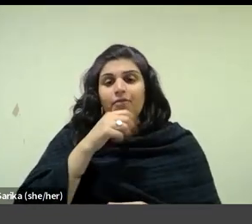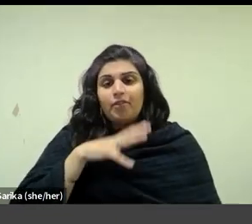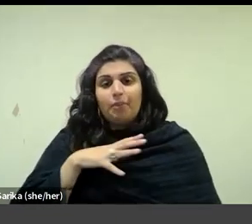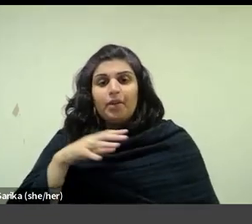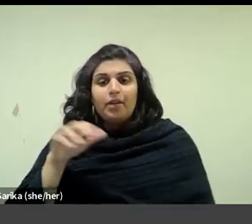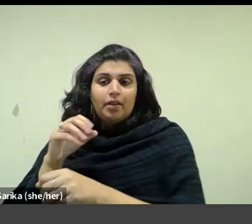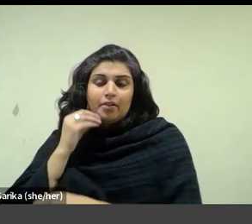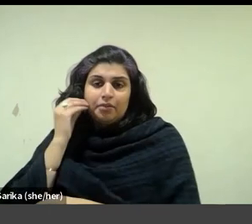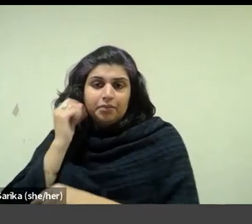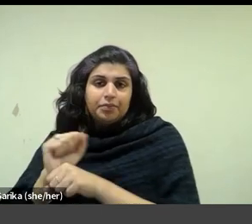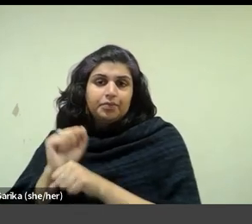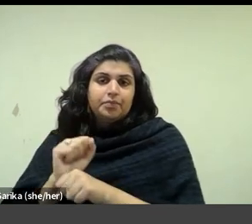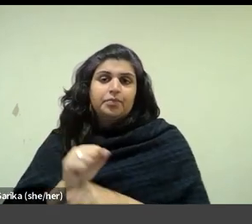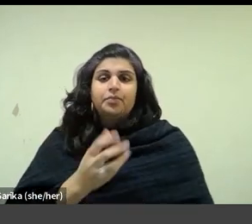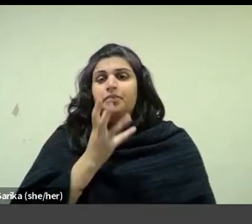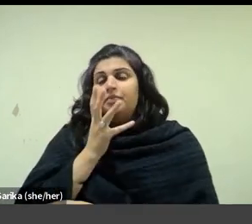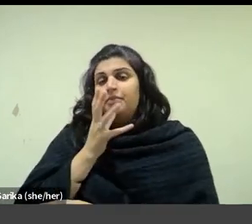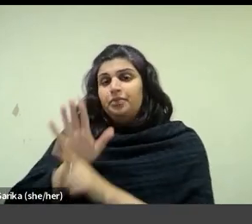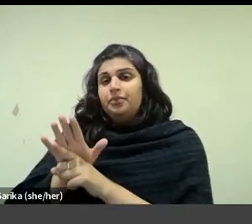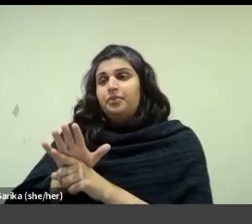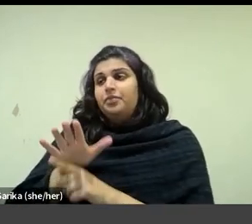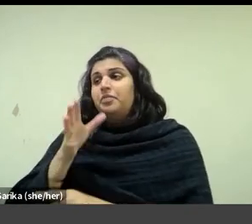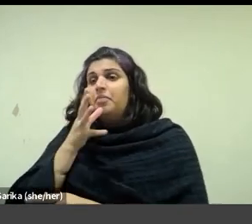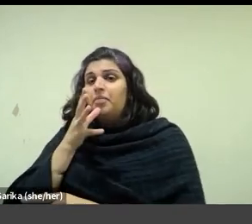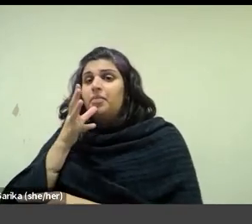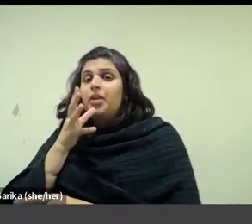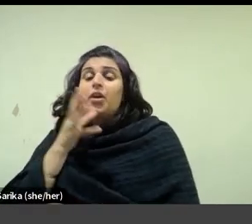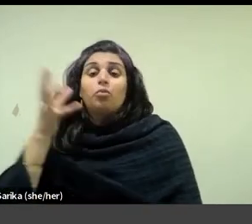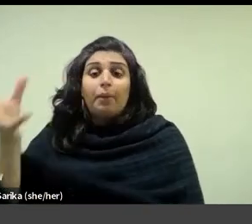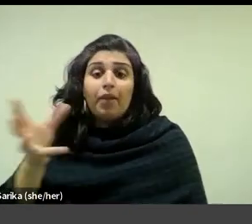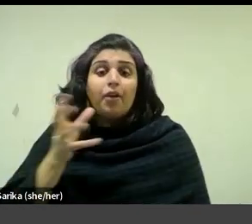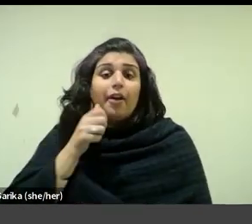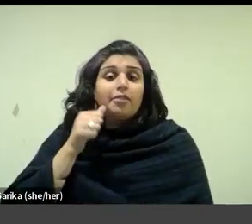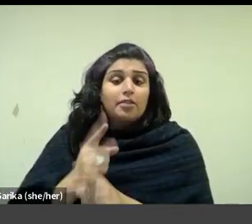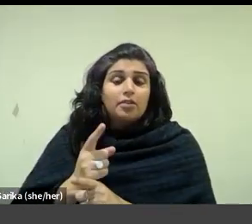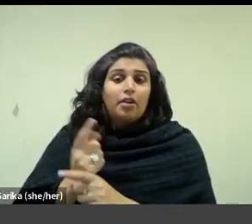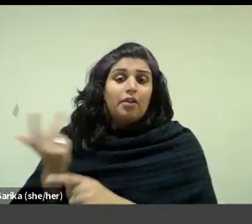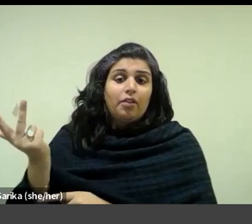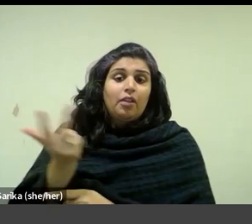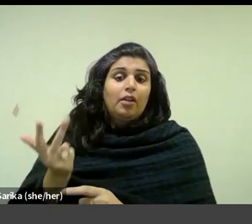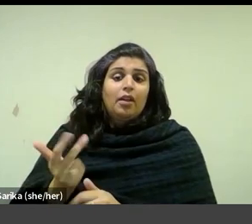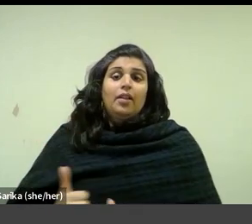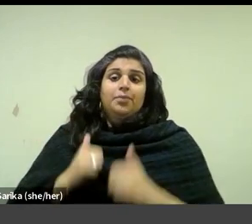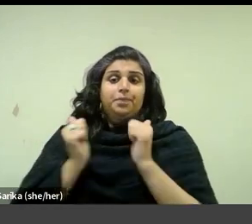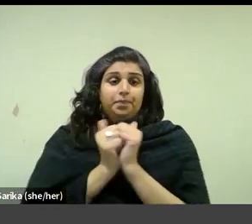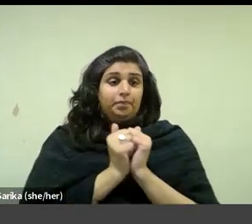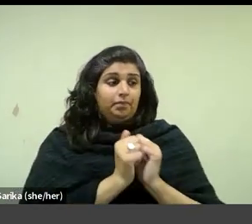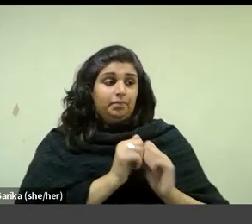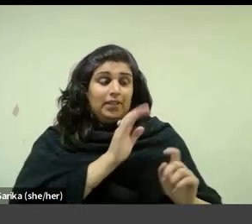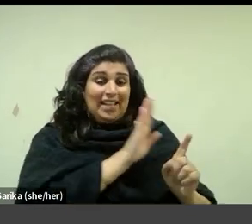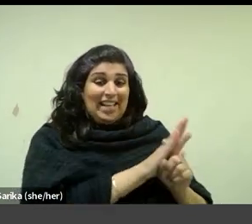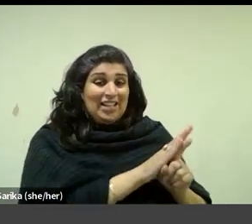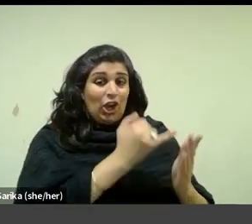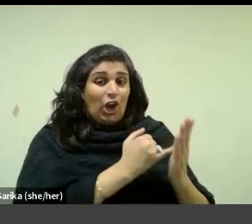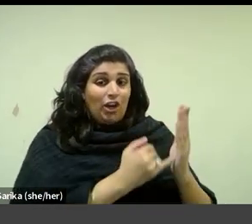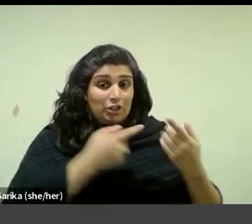Moreover, Madame Voyard, her mother Desiree and daughter Marie all lived with Voyard's art, both